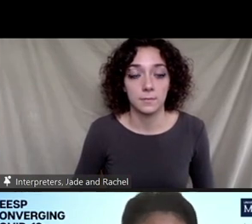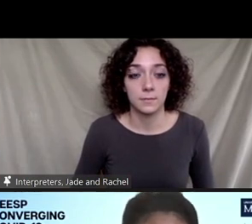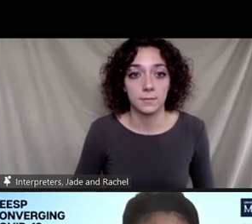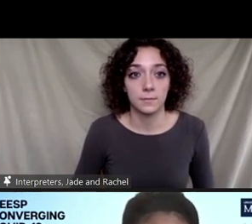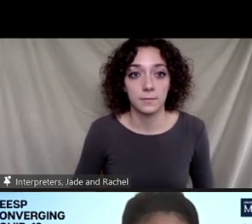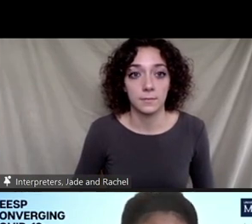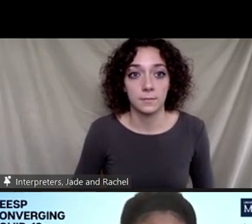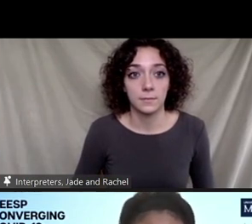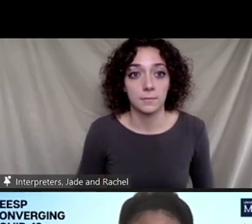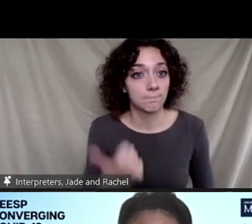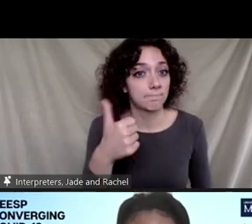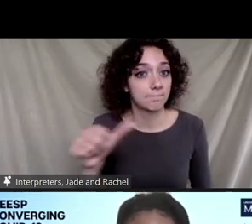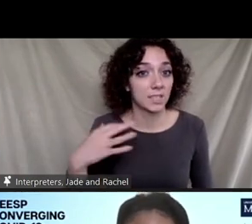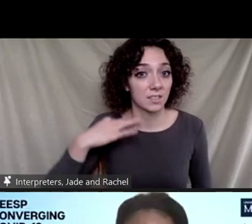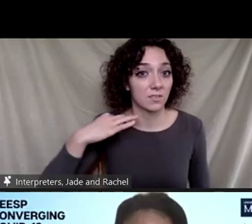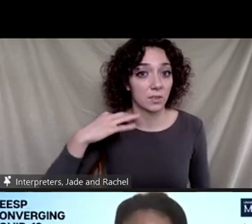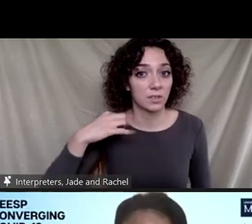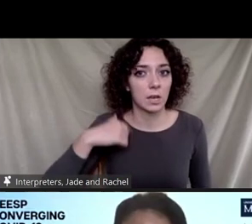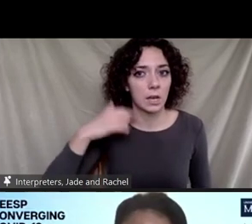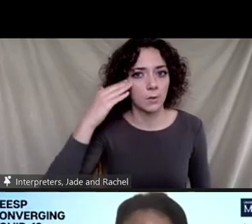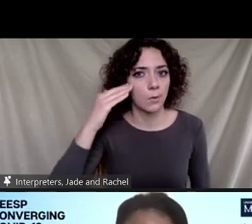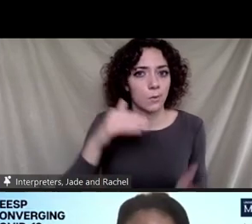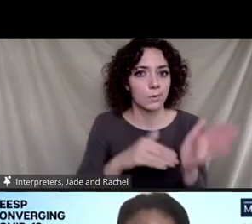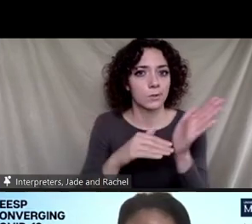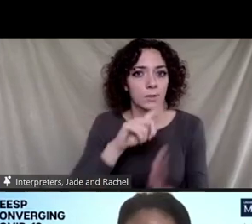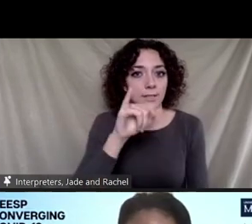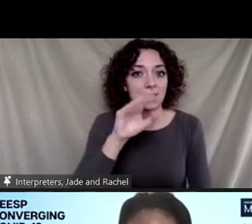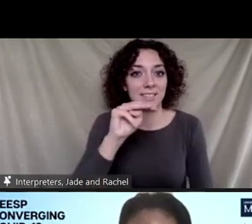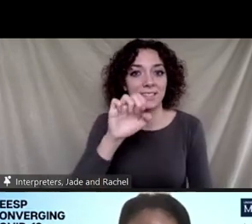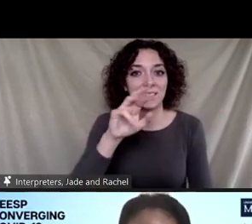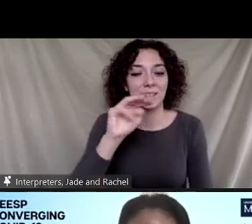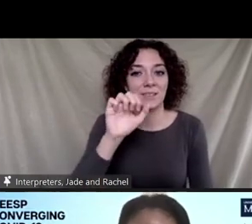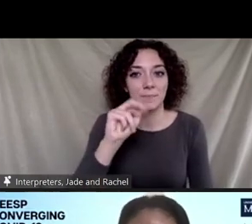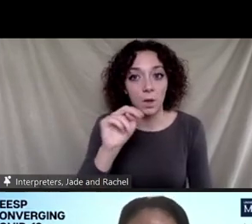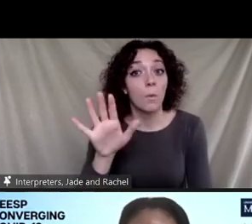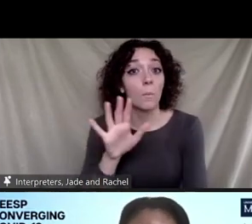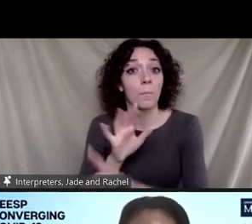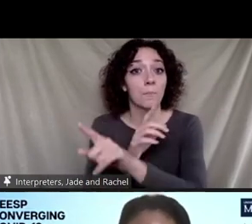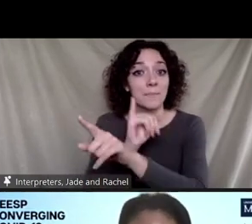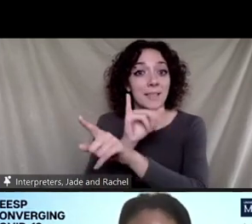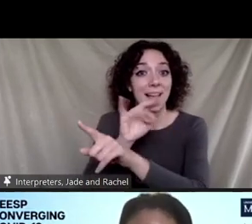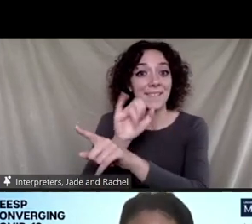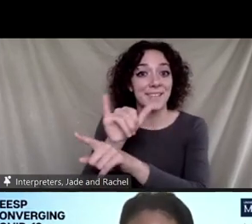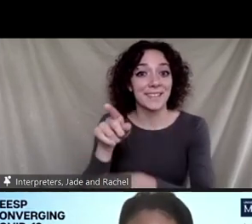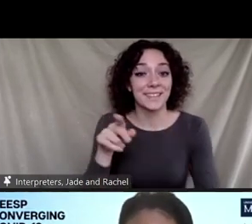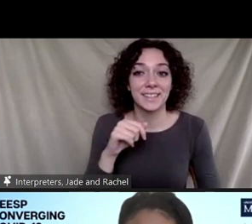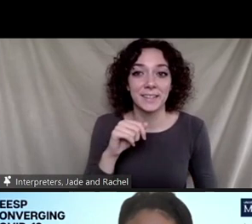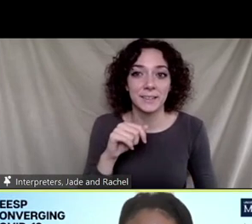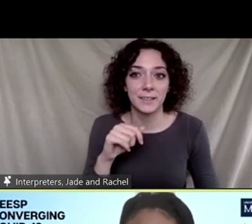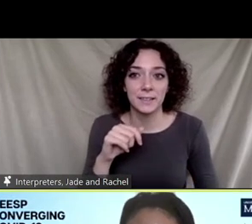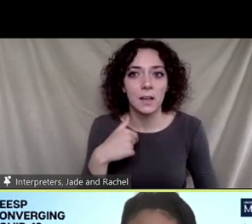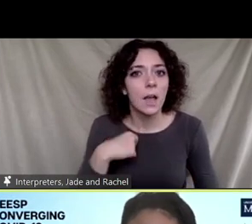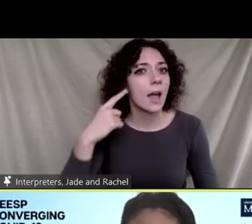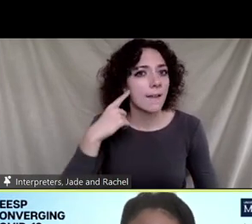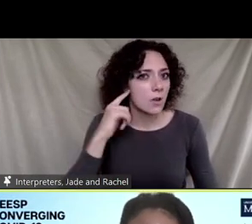Any volunteers? I know Dr. Zimmerman's a co, well, Dr. Ivy. I've heard across